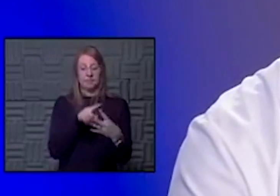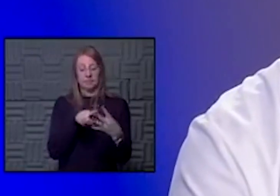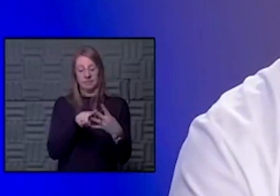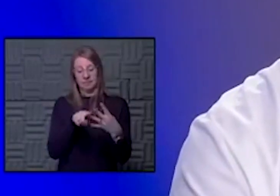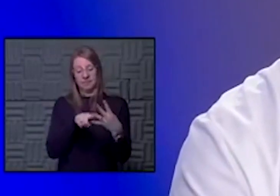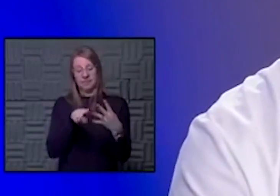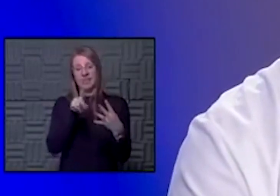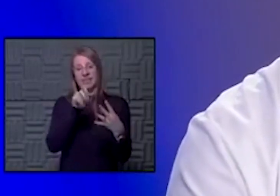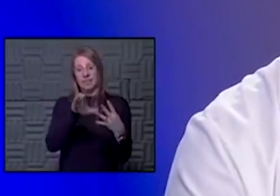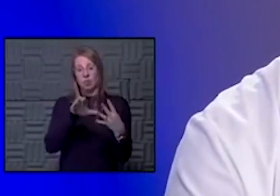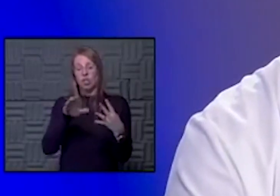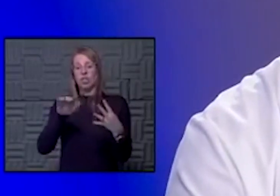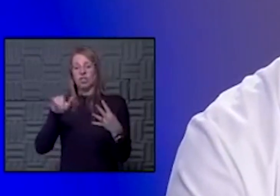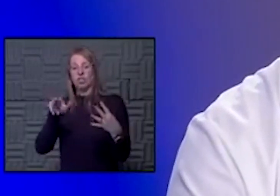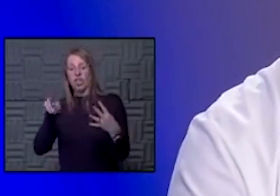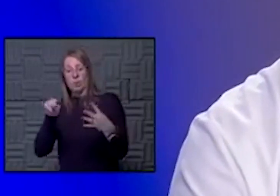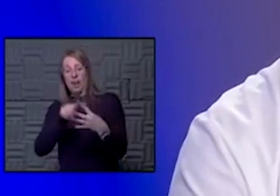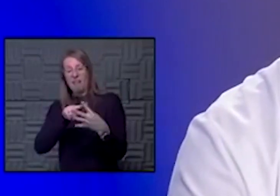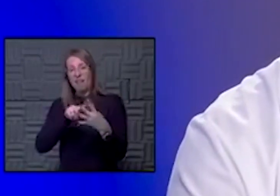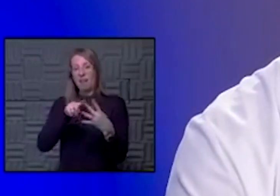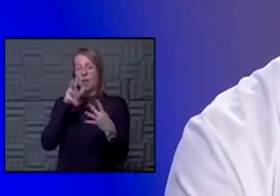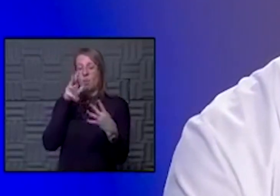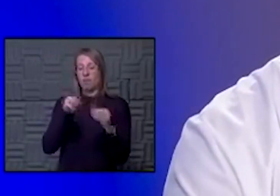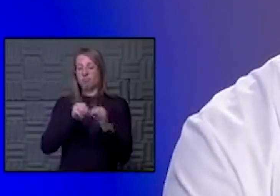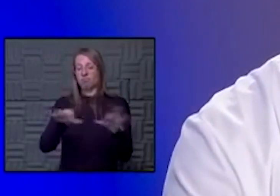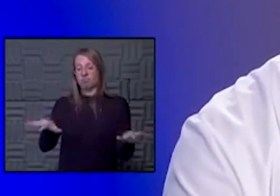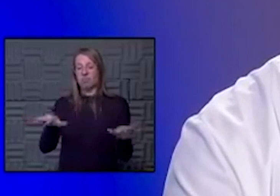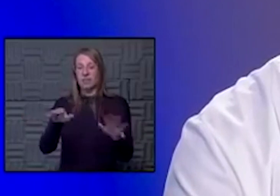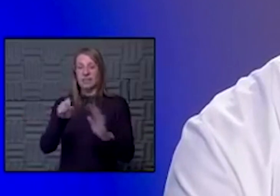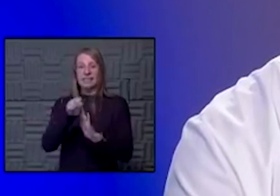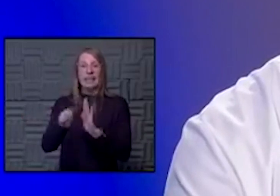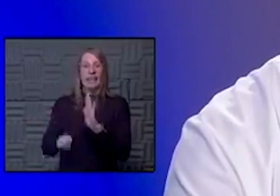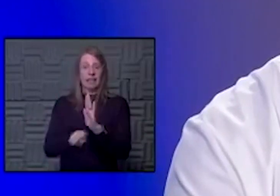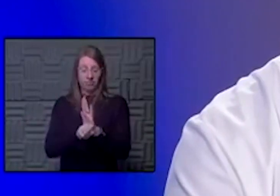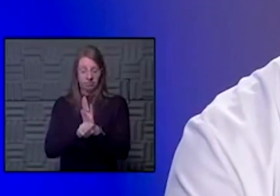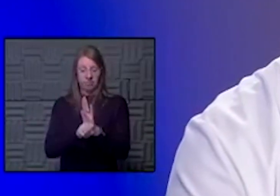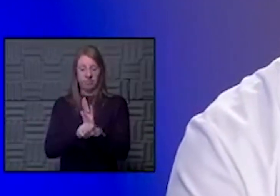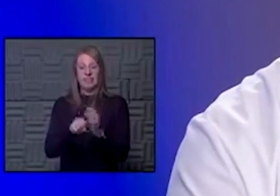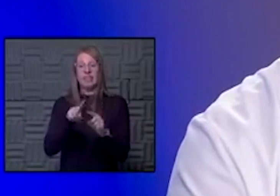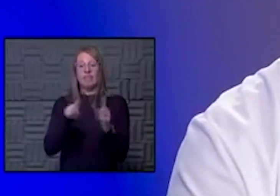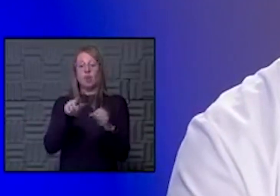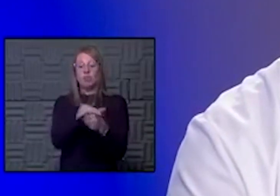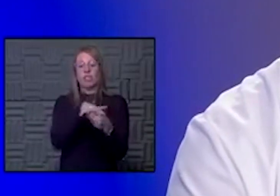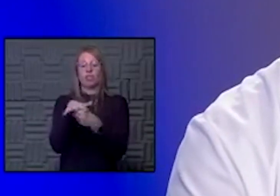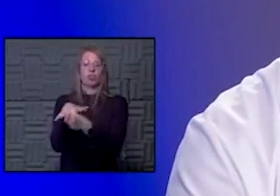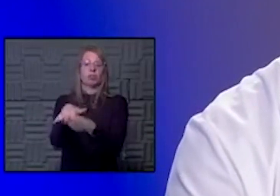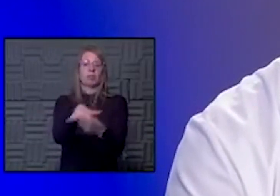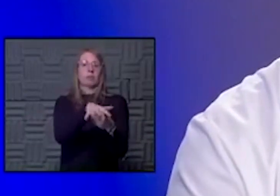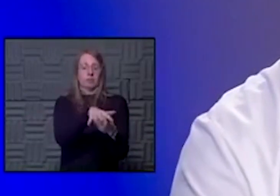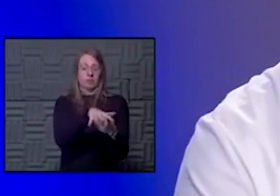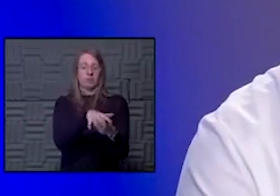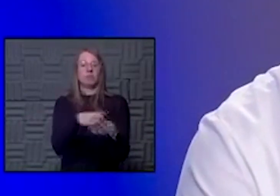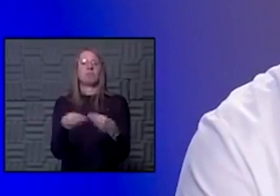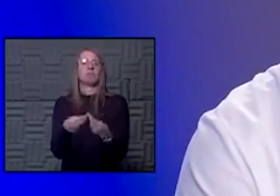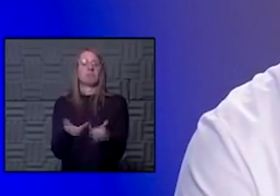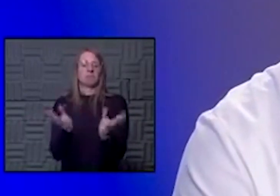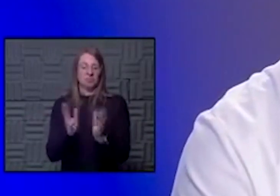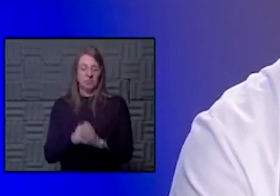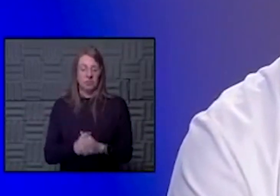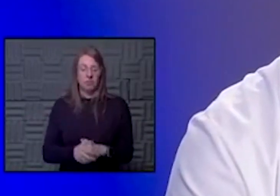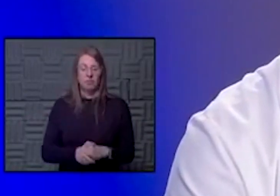is probably going to be very small. It will be allocated through the state to the different regions of the state.